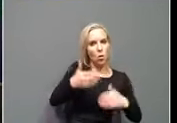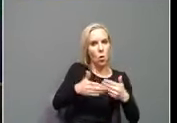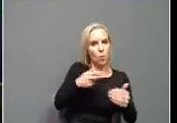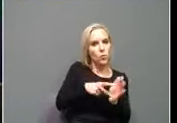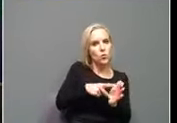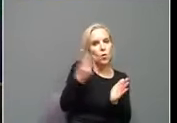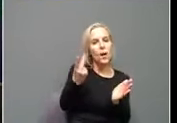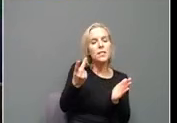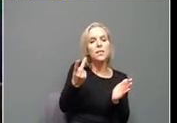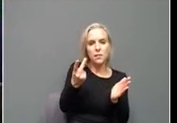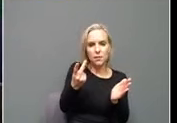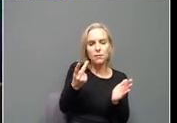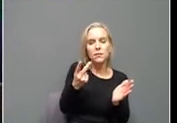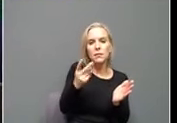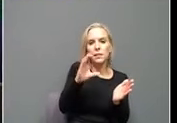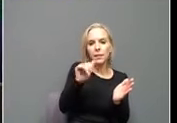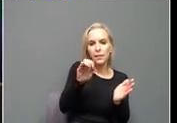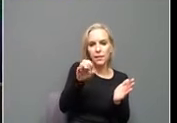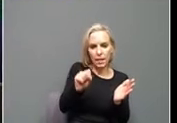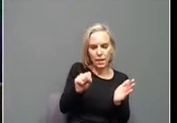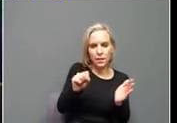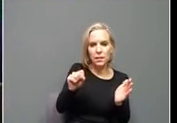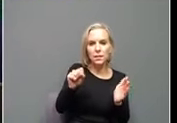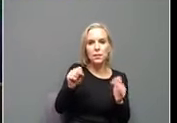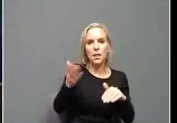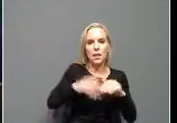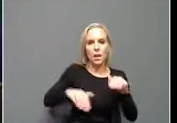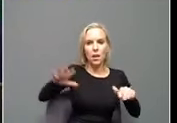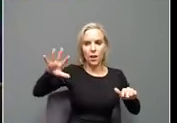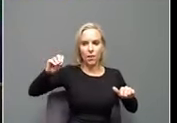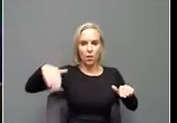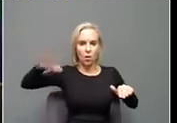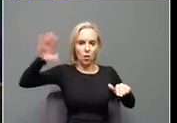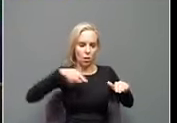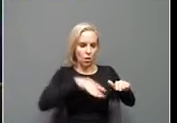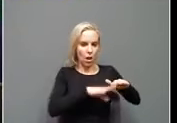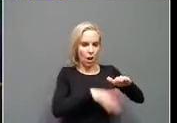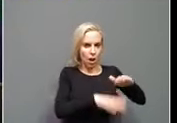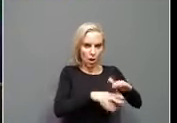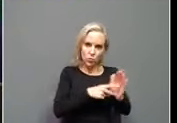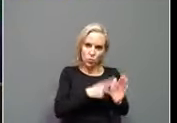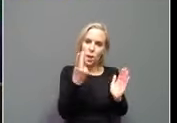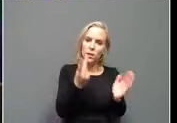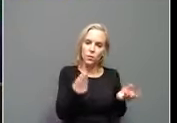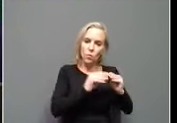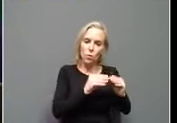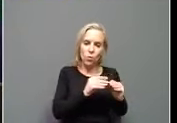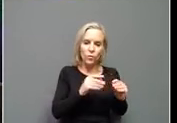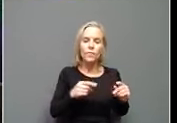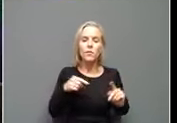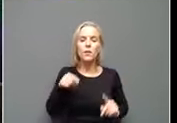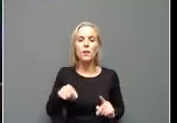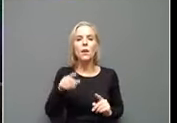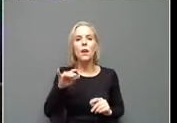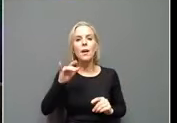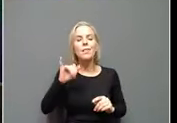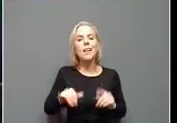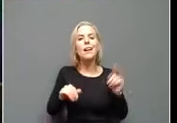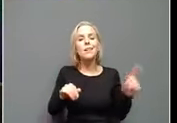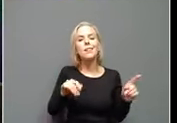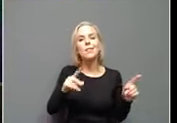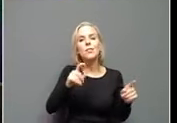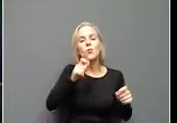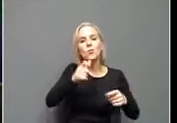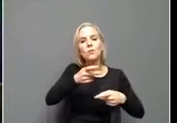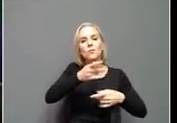cases as 50 and older. But in good news, on the congregate care side, remember how we used to